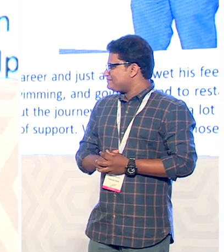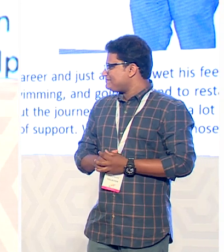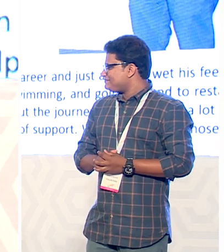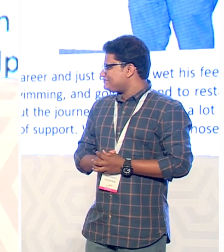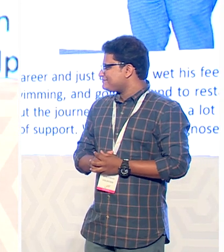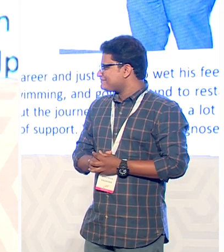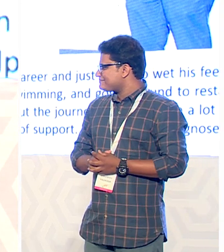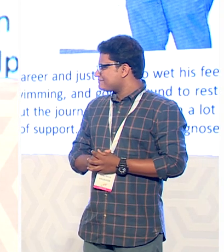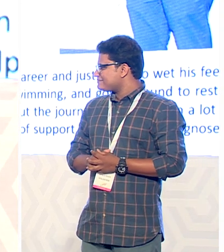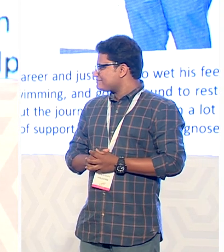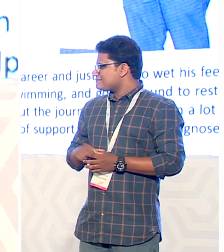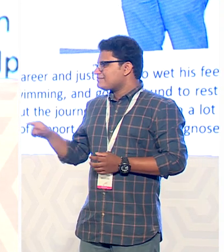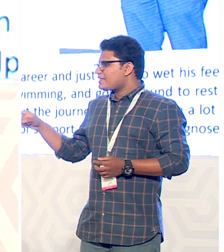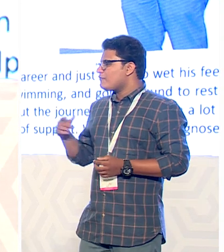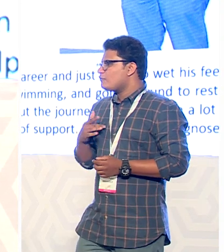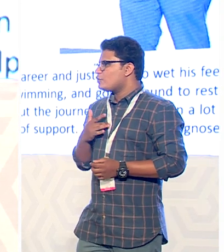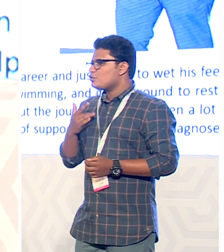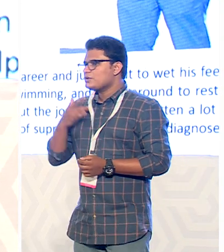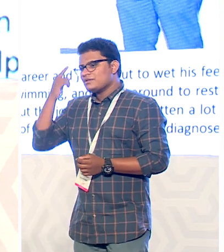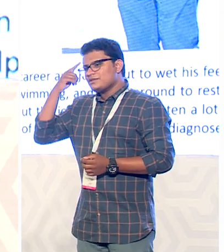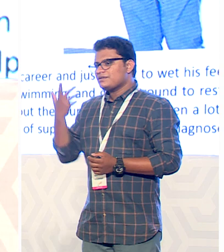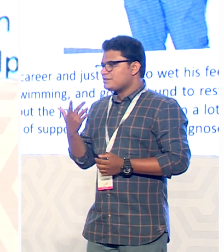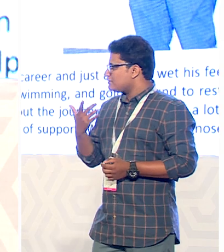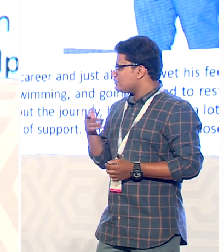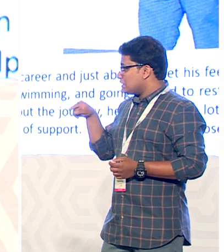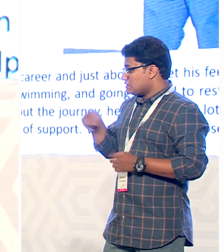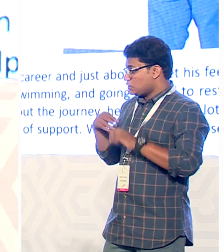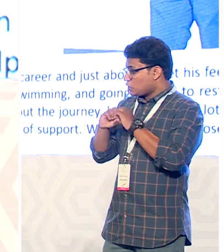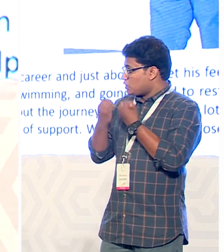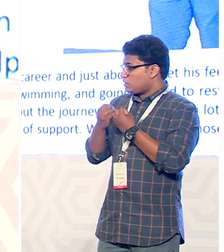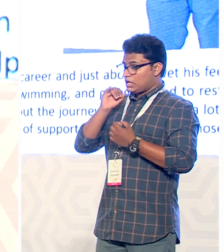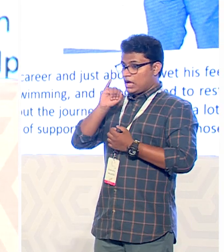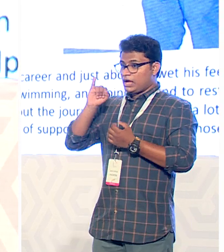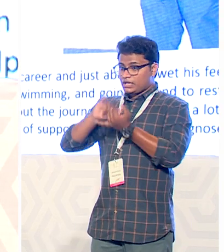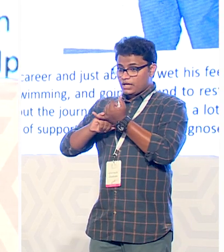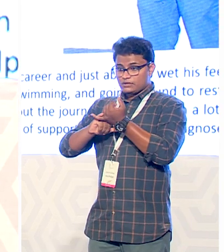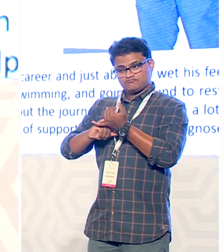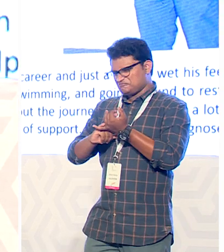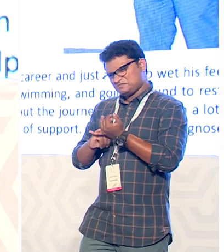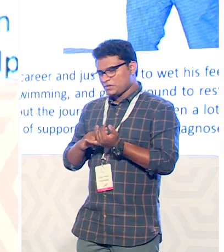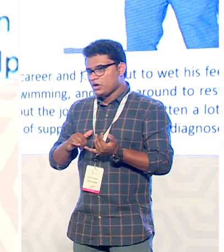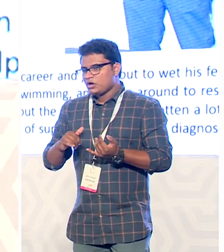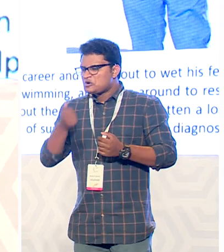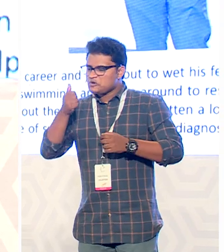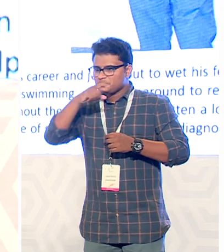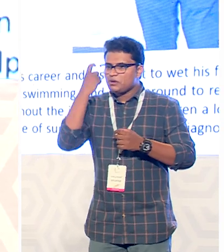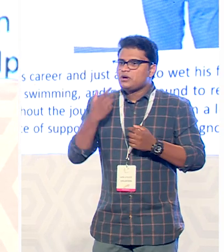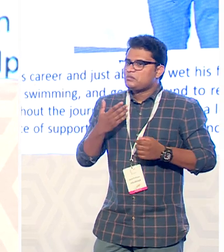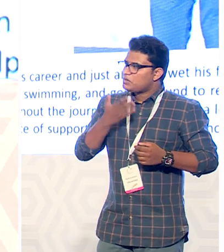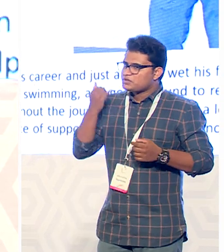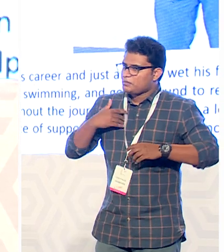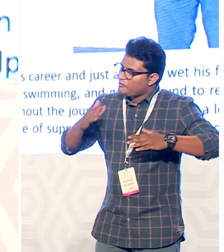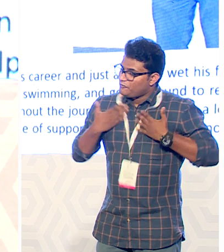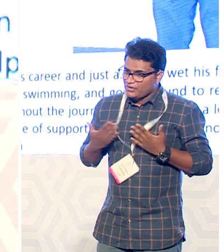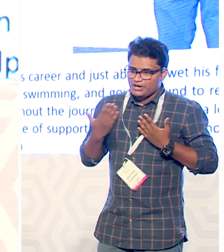So I think this organization especially IS is doing a wonderful job I am very happy to